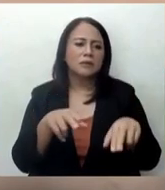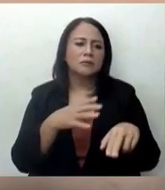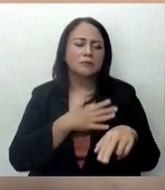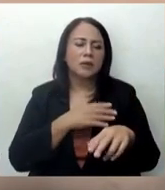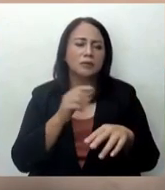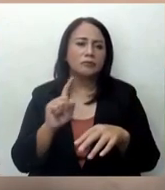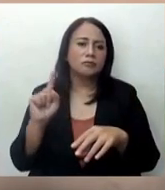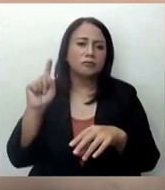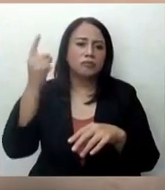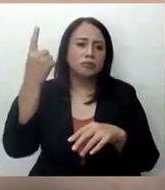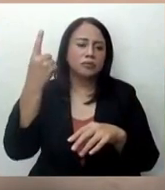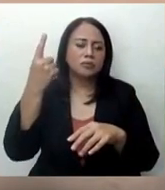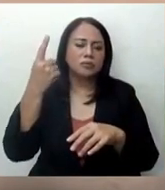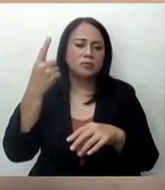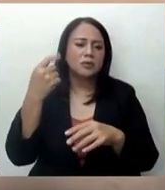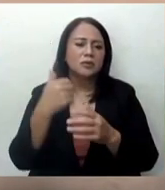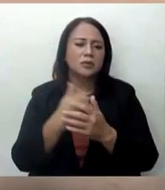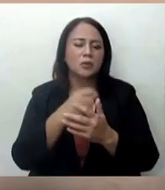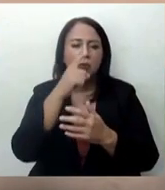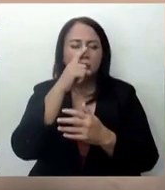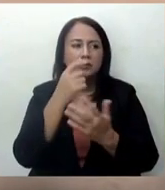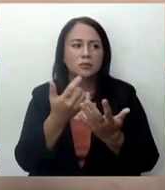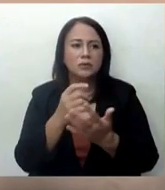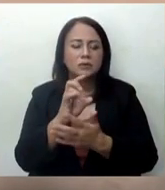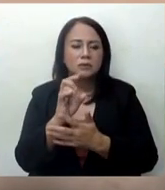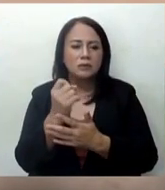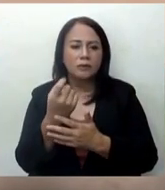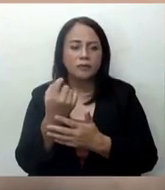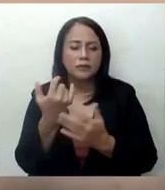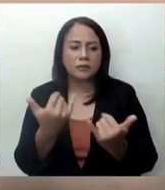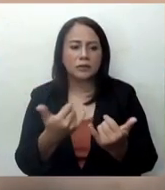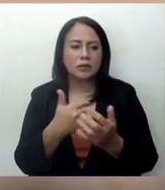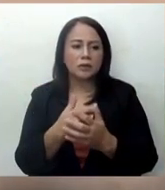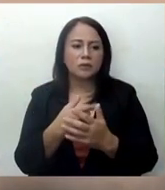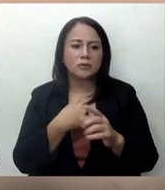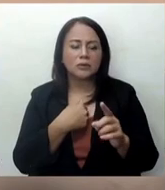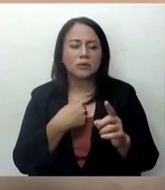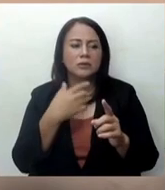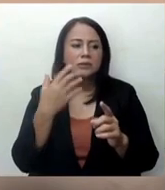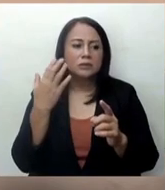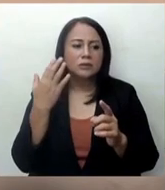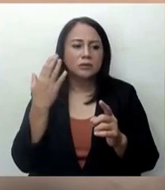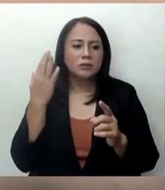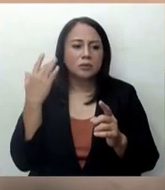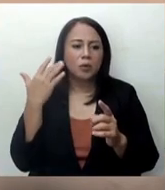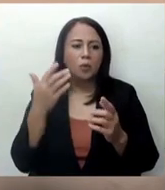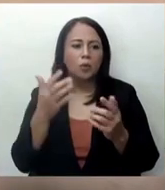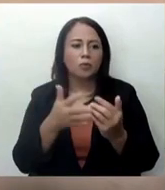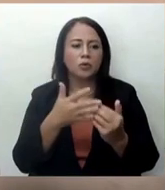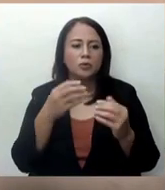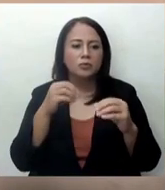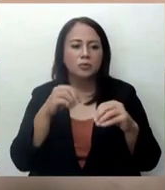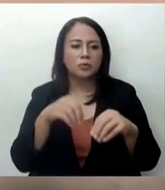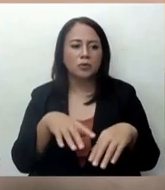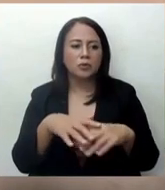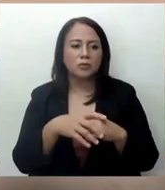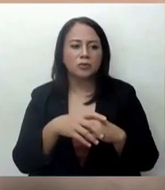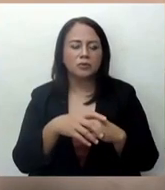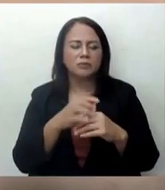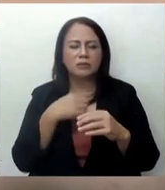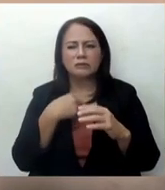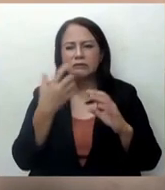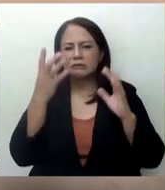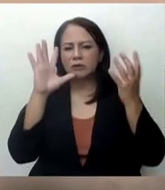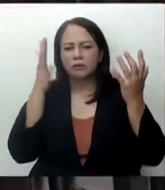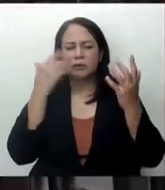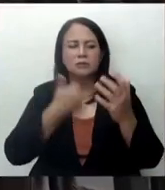kasi 11 years old na po siya ngayon. Yan po yung naging depresyon ko ng muntik na po mawala ako sa tamang paghihisip kasi sinisisik